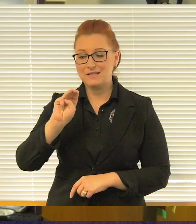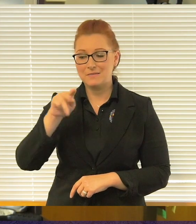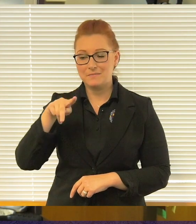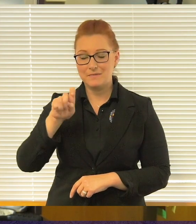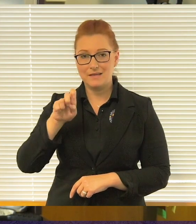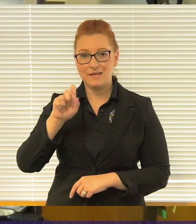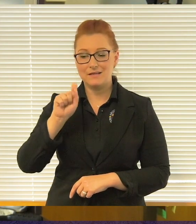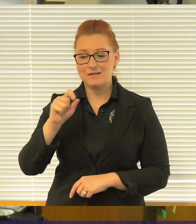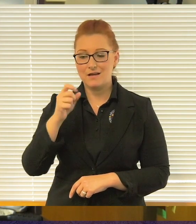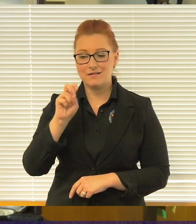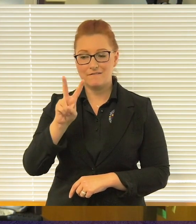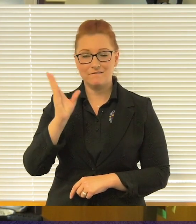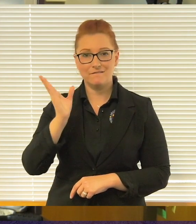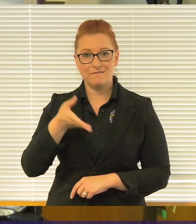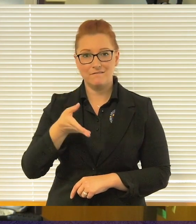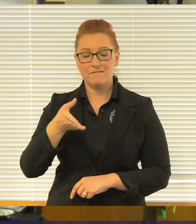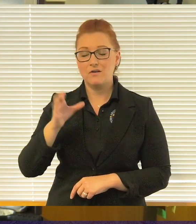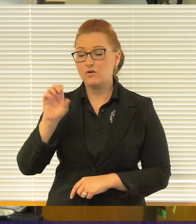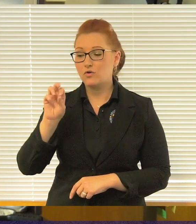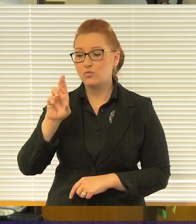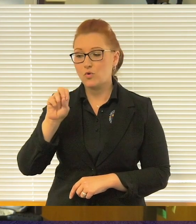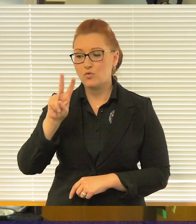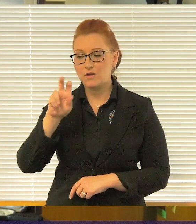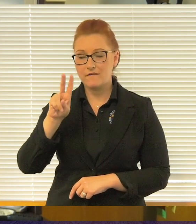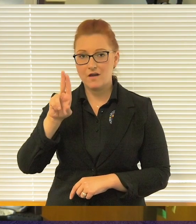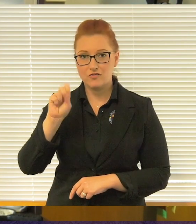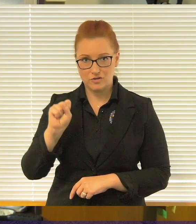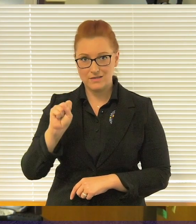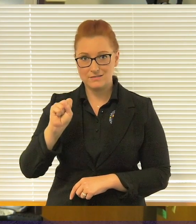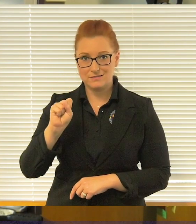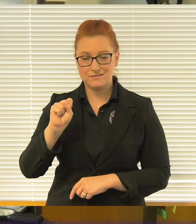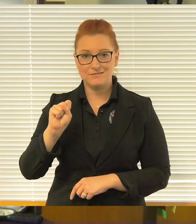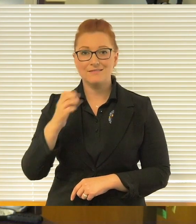.gov slash coronavirus. Thank you.